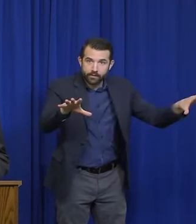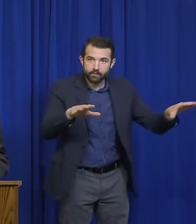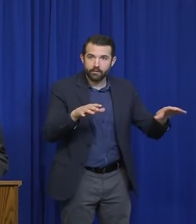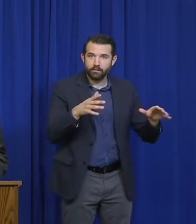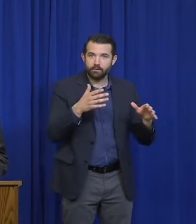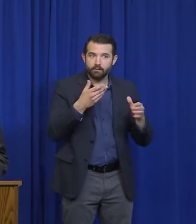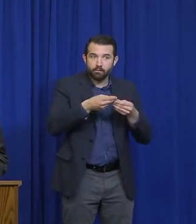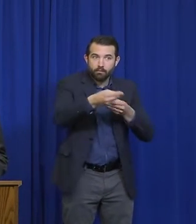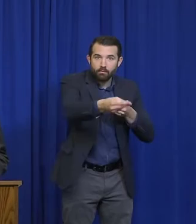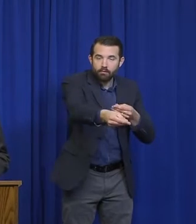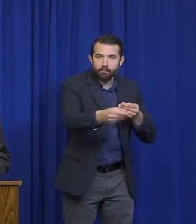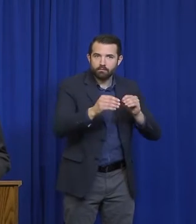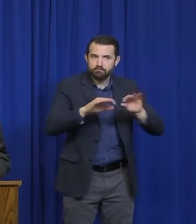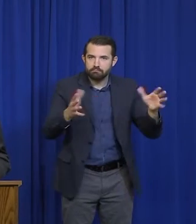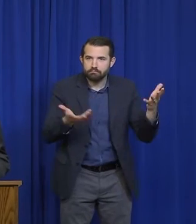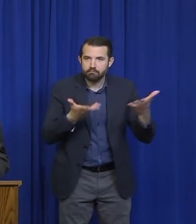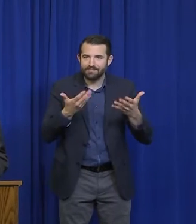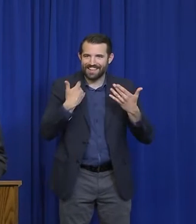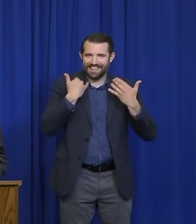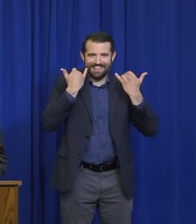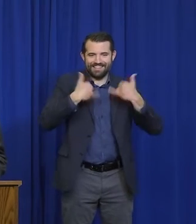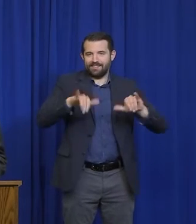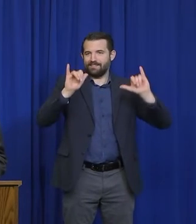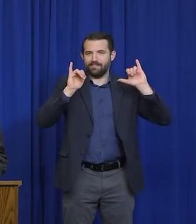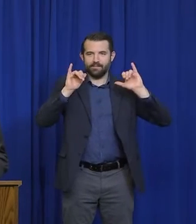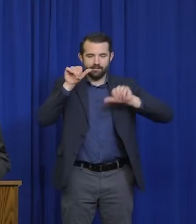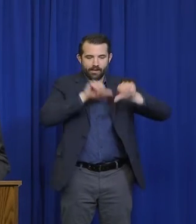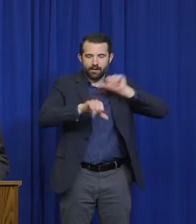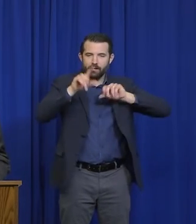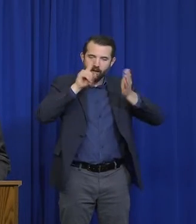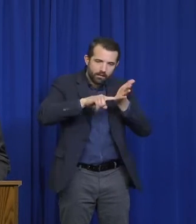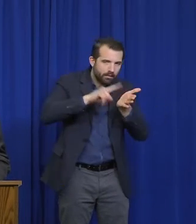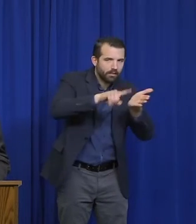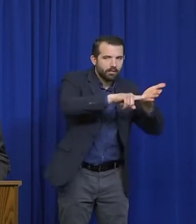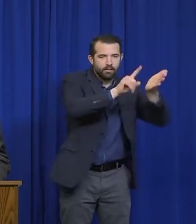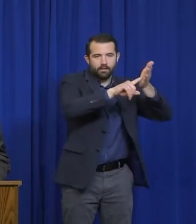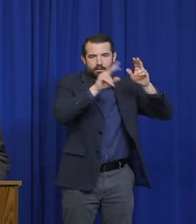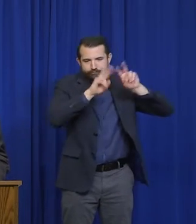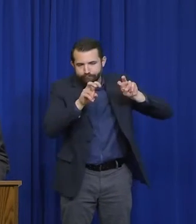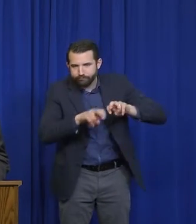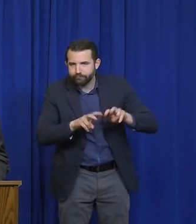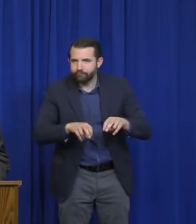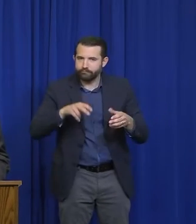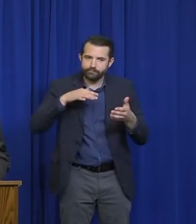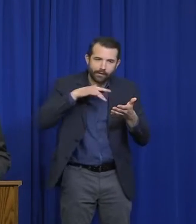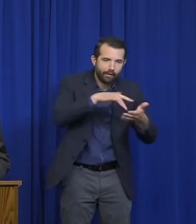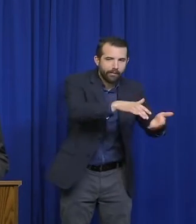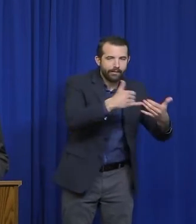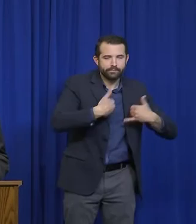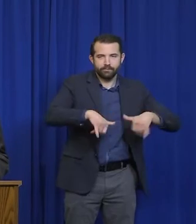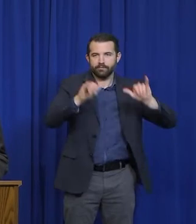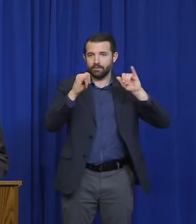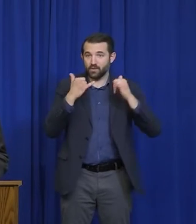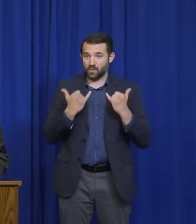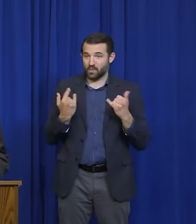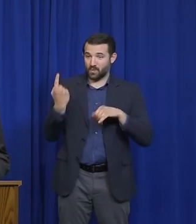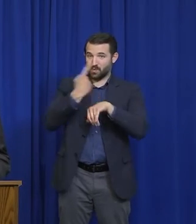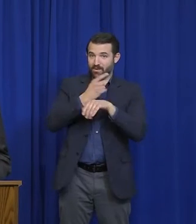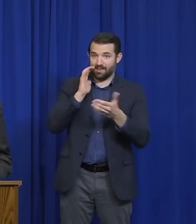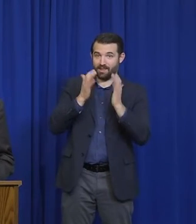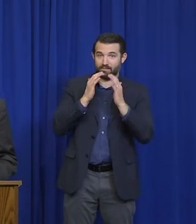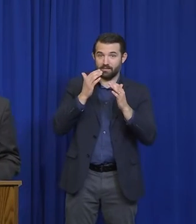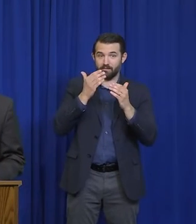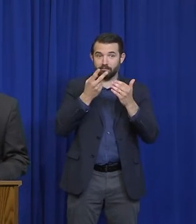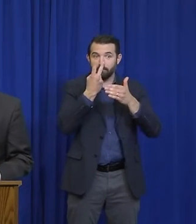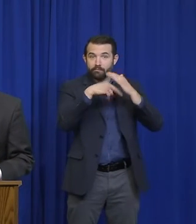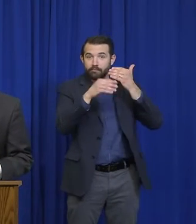a better handle on that. So what we know two weeks from now will not be what we know today. At this time, we don't